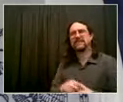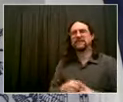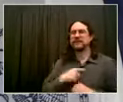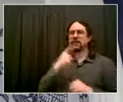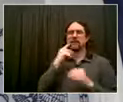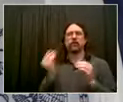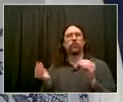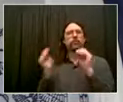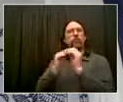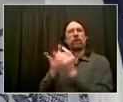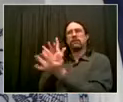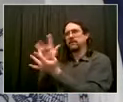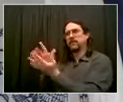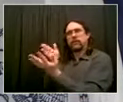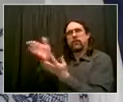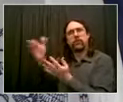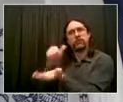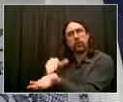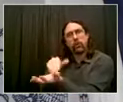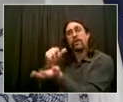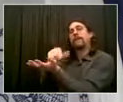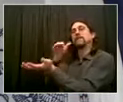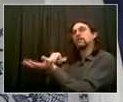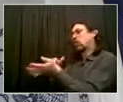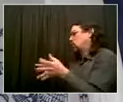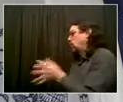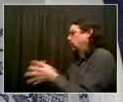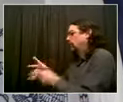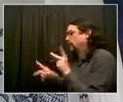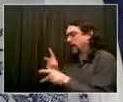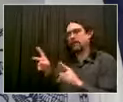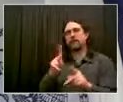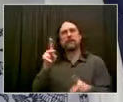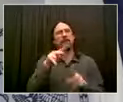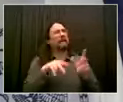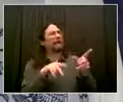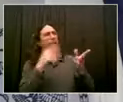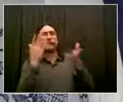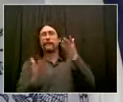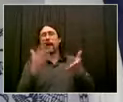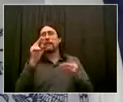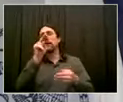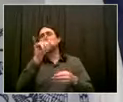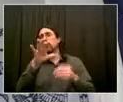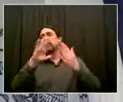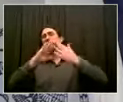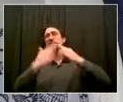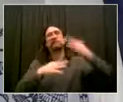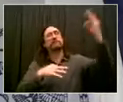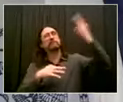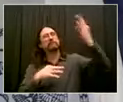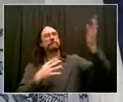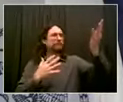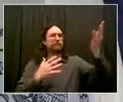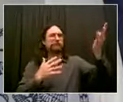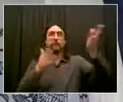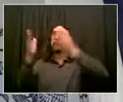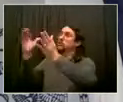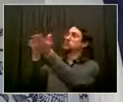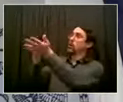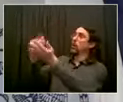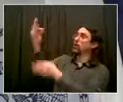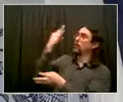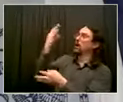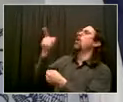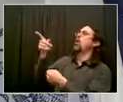And we're going to say a lot more about that in the next few days. A lot of exciting incentives. And I think continuing to